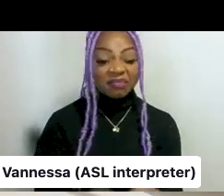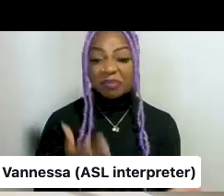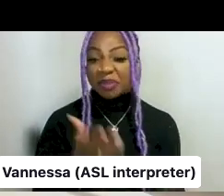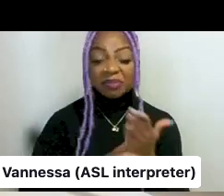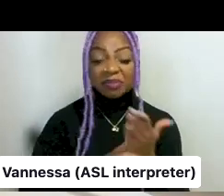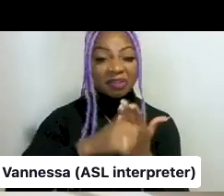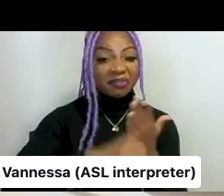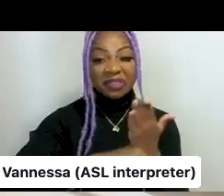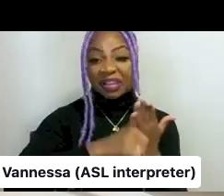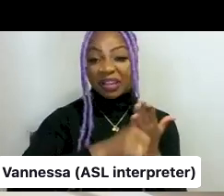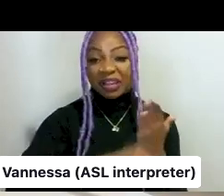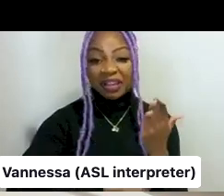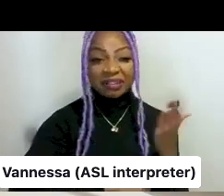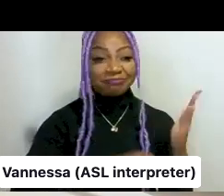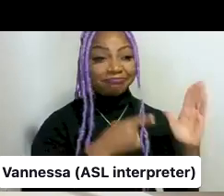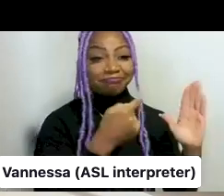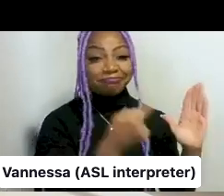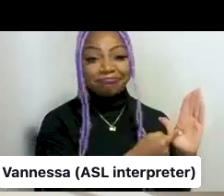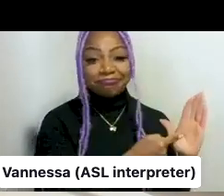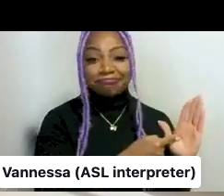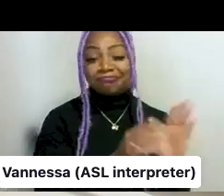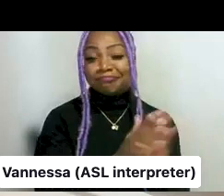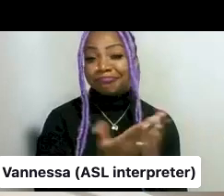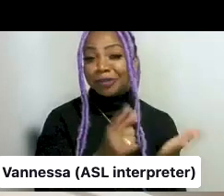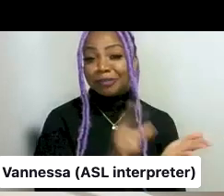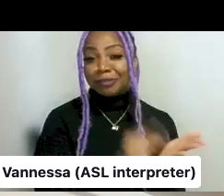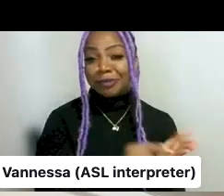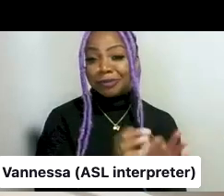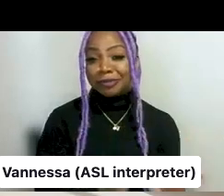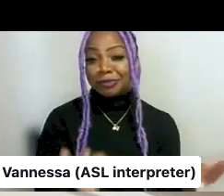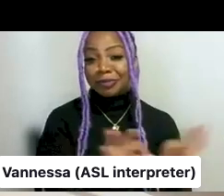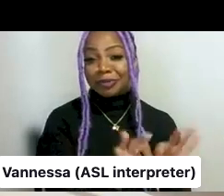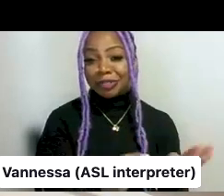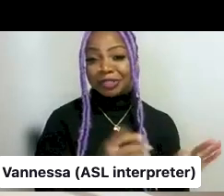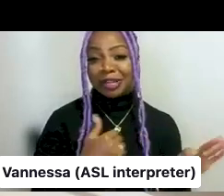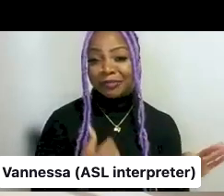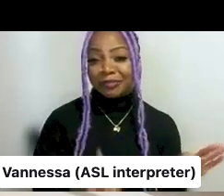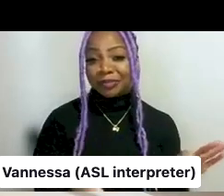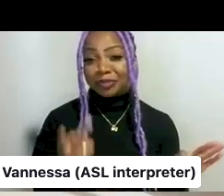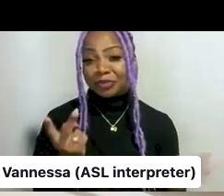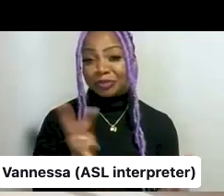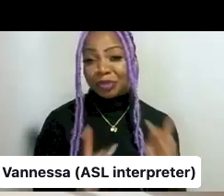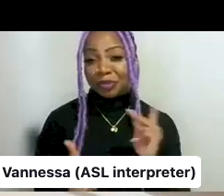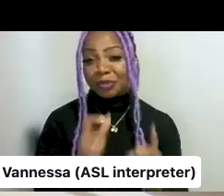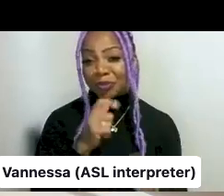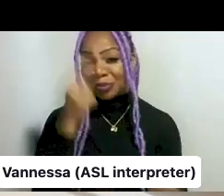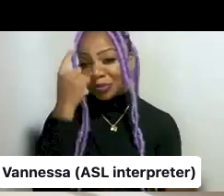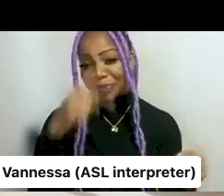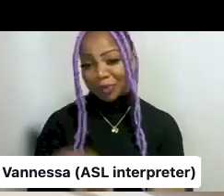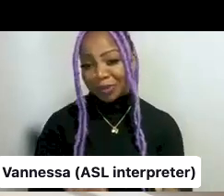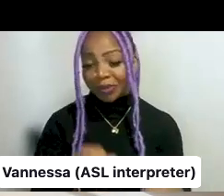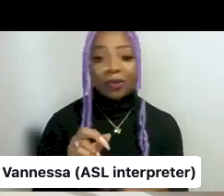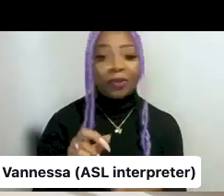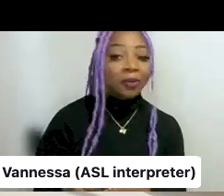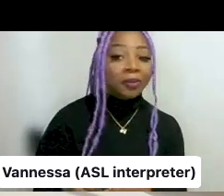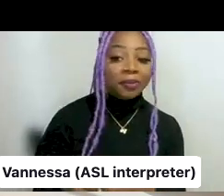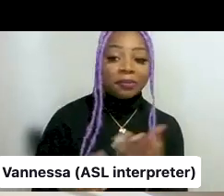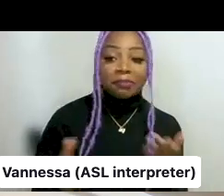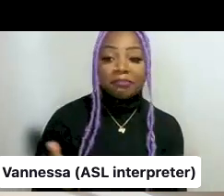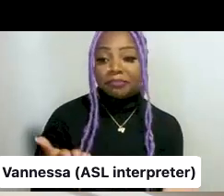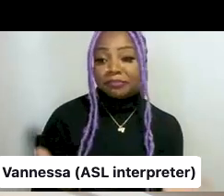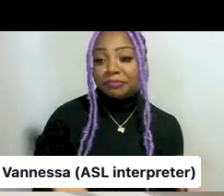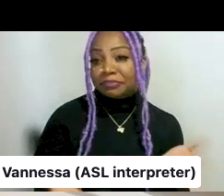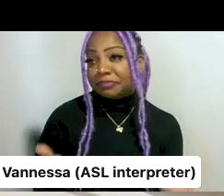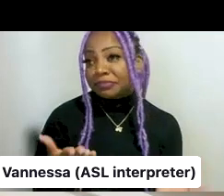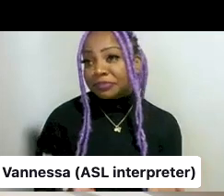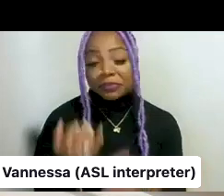us saying, yeah, book publishing is really important. And here are two other people who also think so, or, um, what if